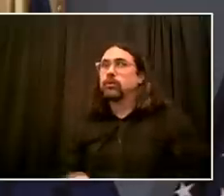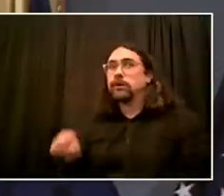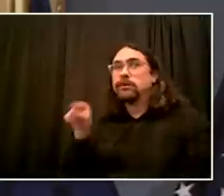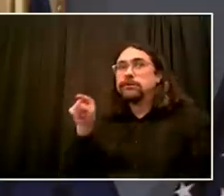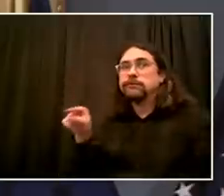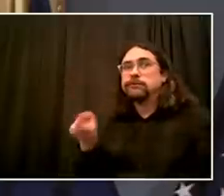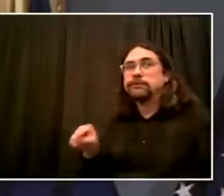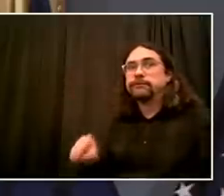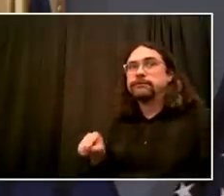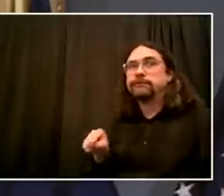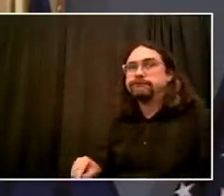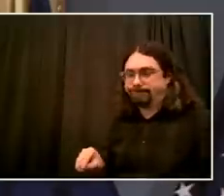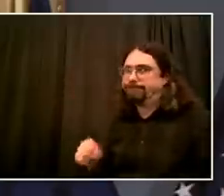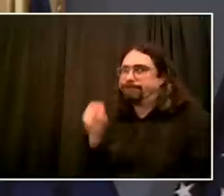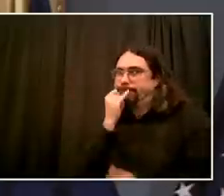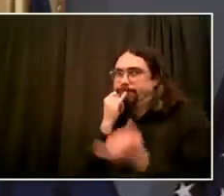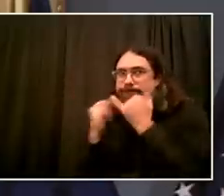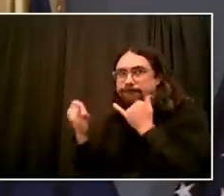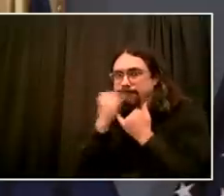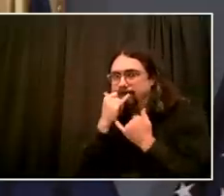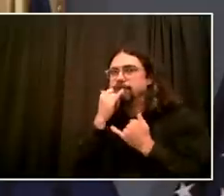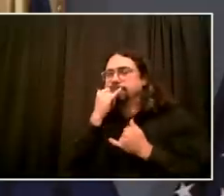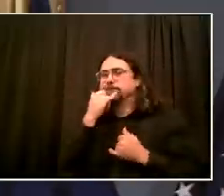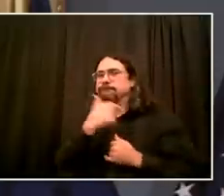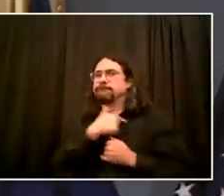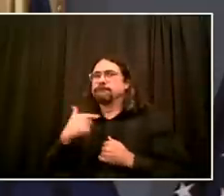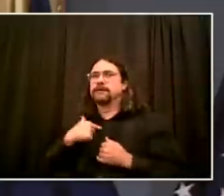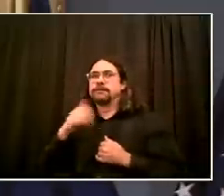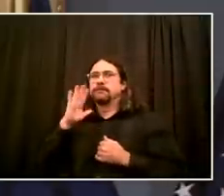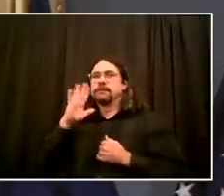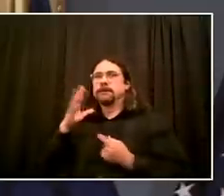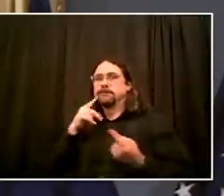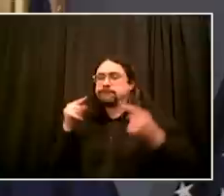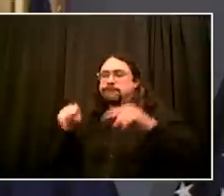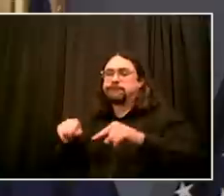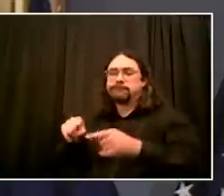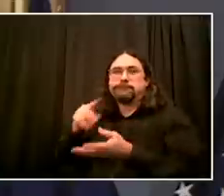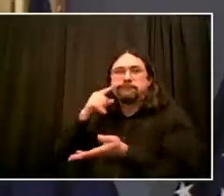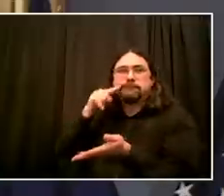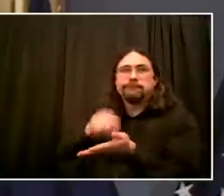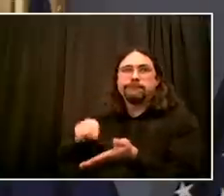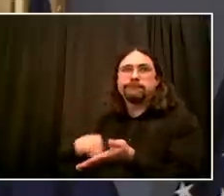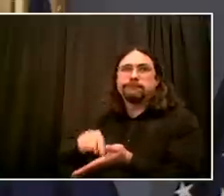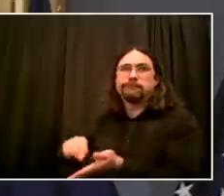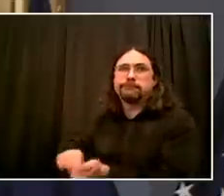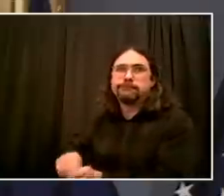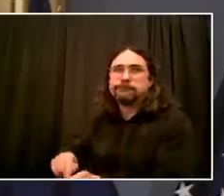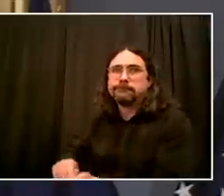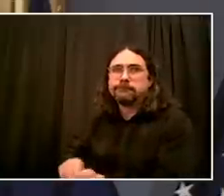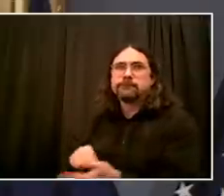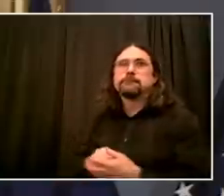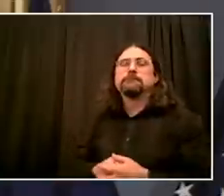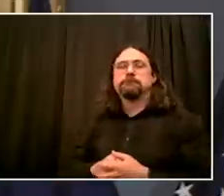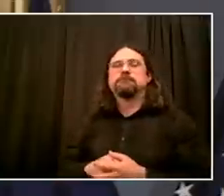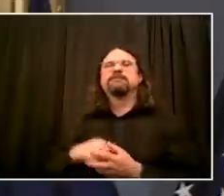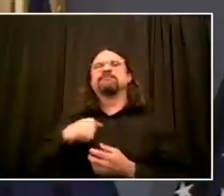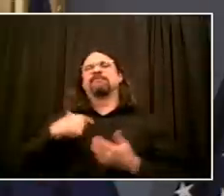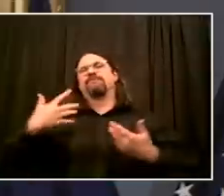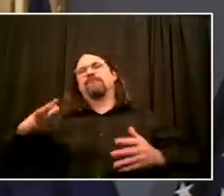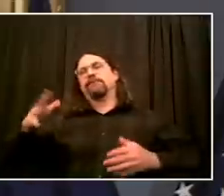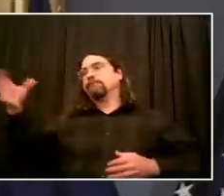very quick results on the initial evaluation of what happened in these days of protest